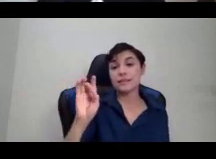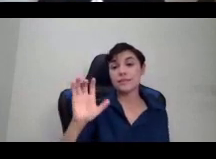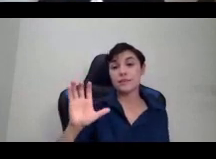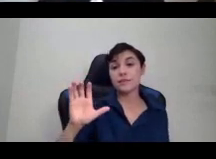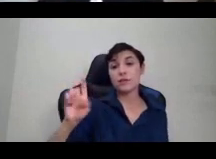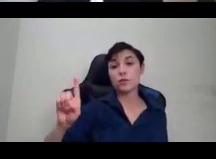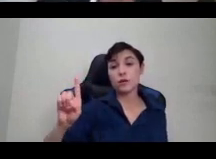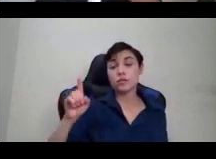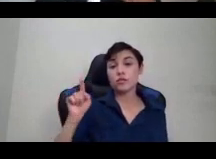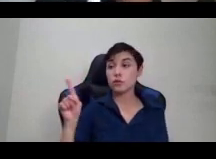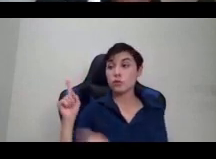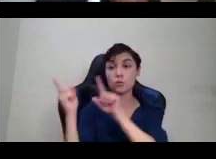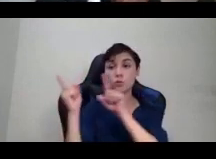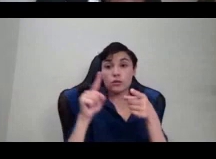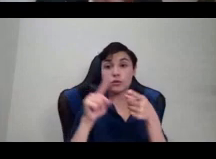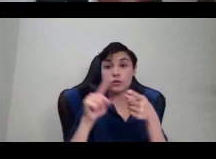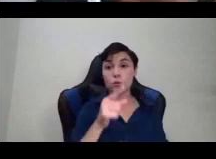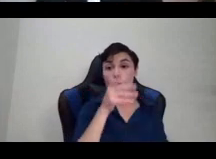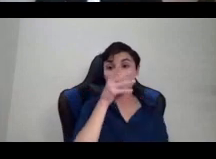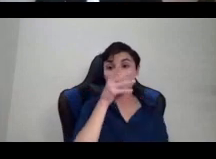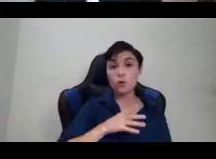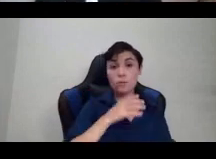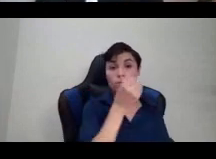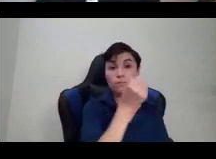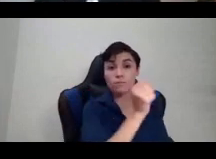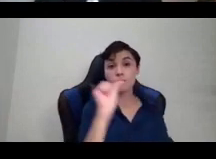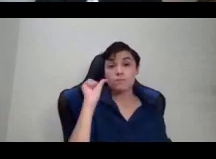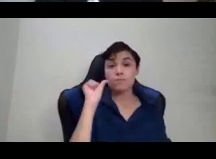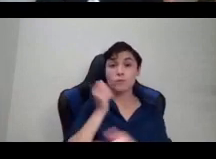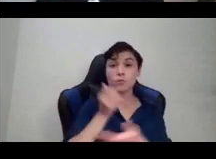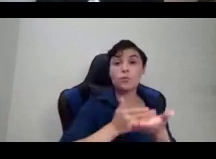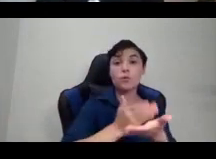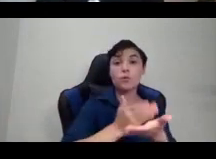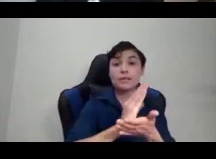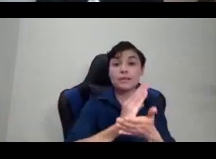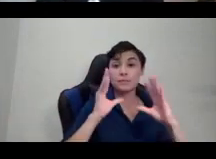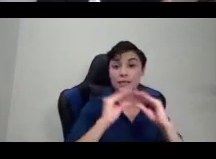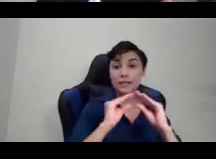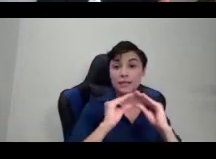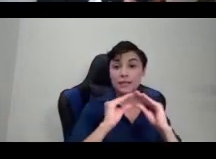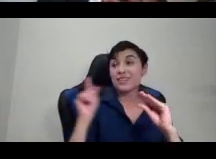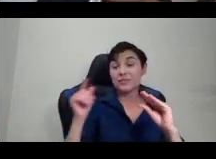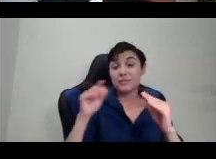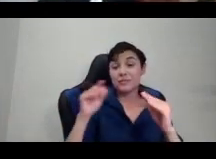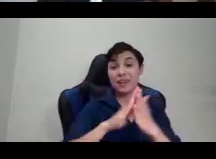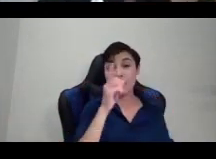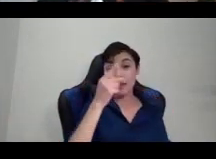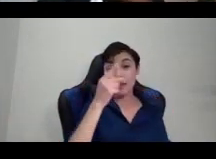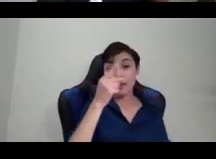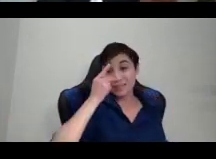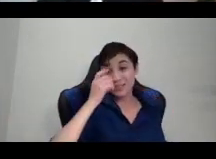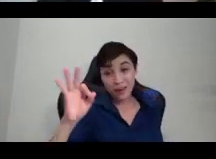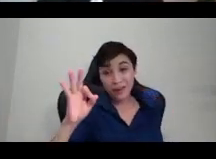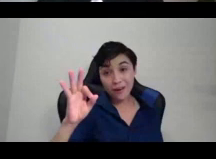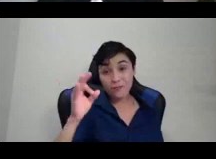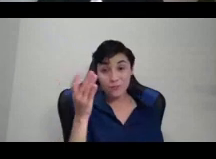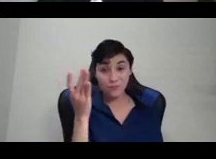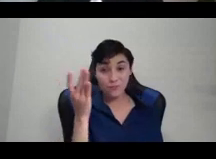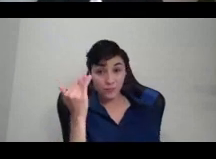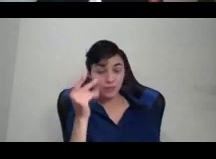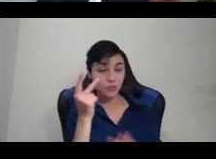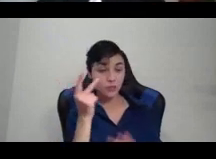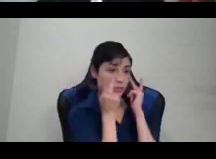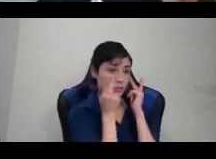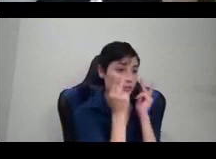and was frankly pissed off by the sexist, misogynist